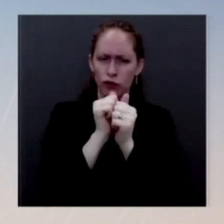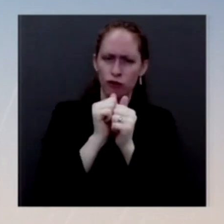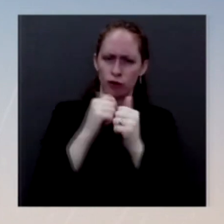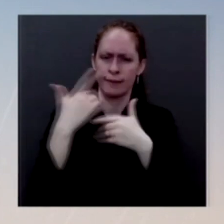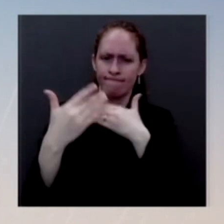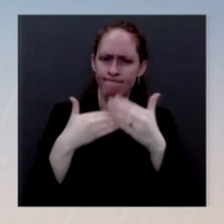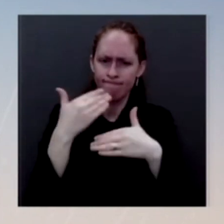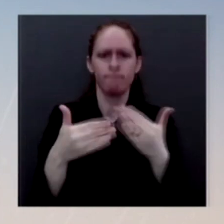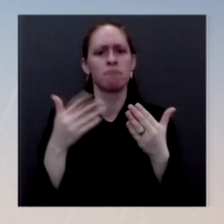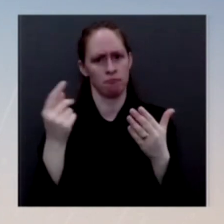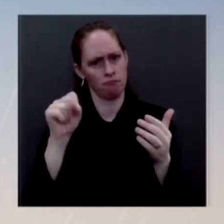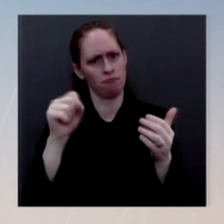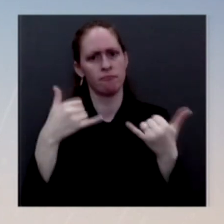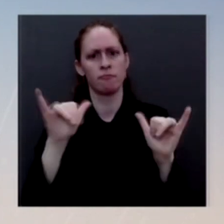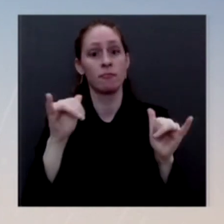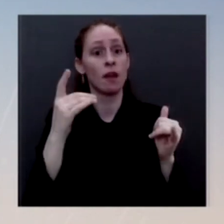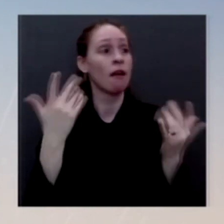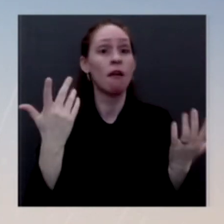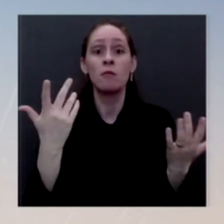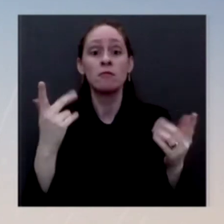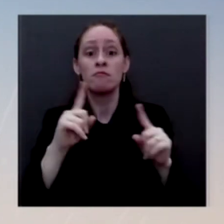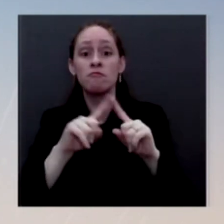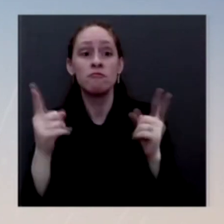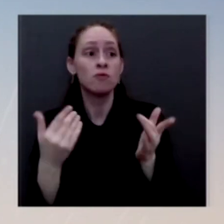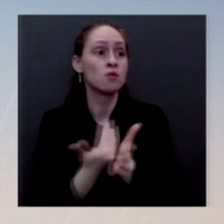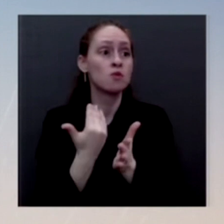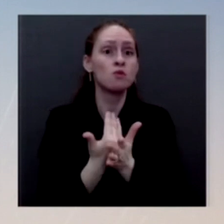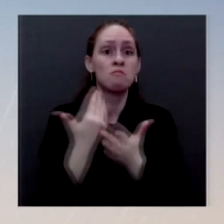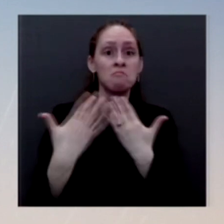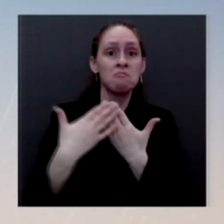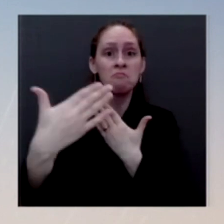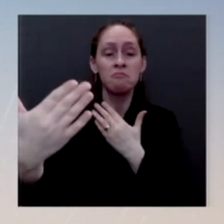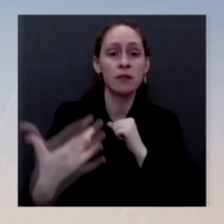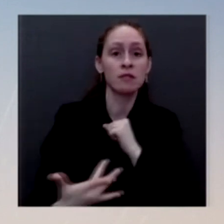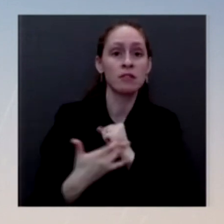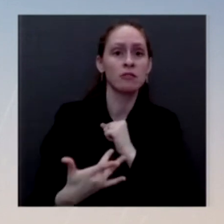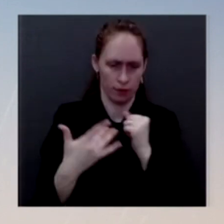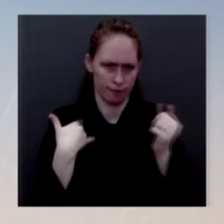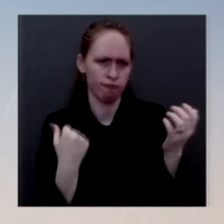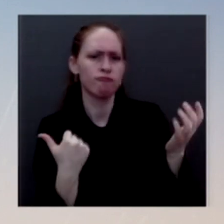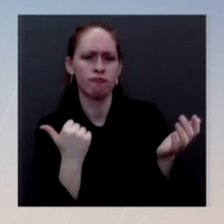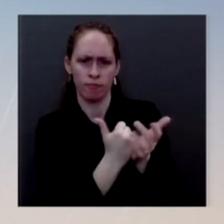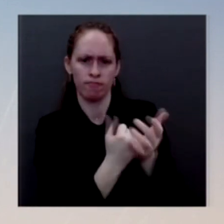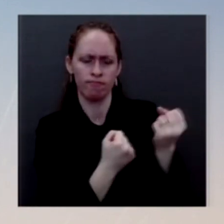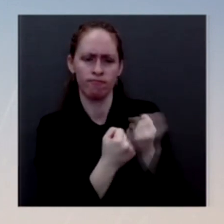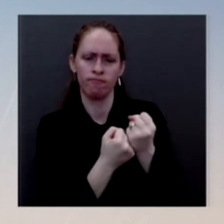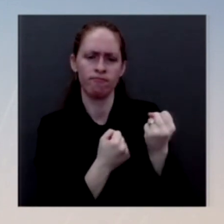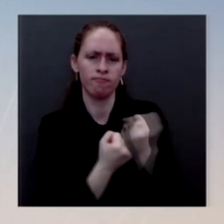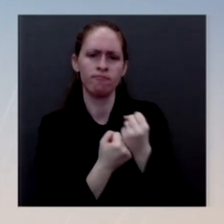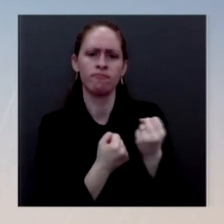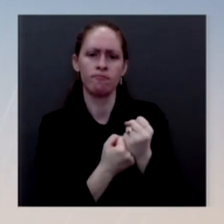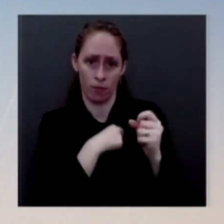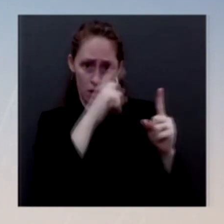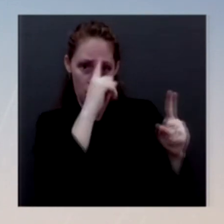about and, as always, we are focused on strengthening the deep ties between our people and our shared democratic values that underpin the relationship. But